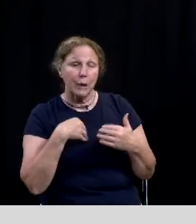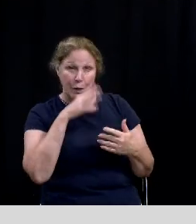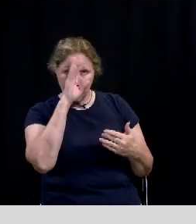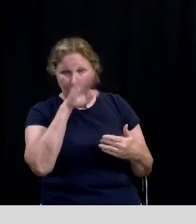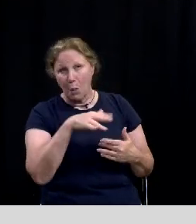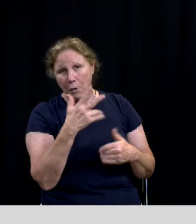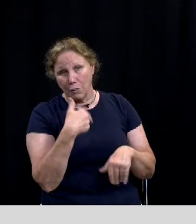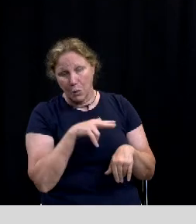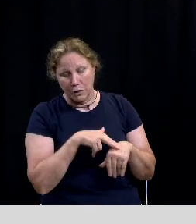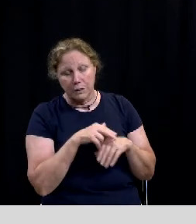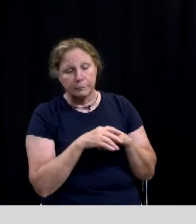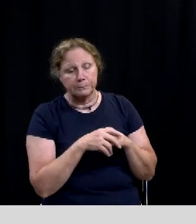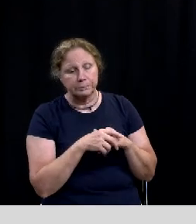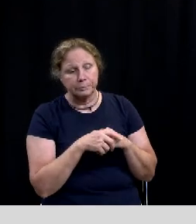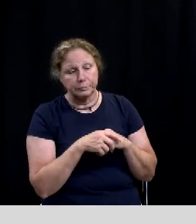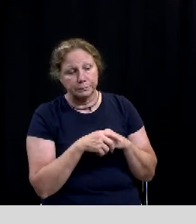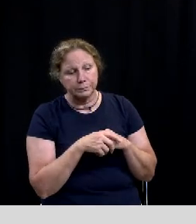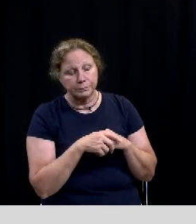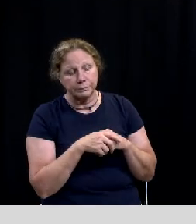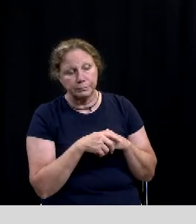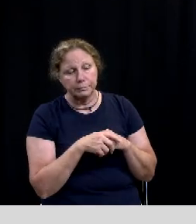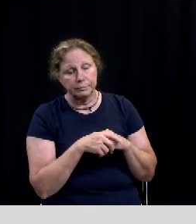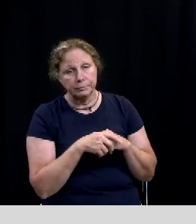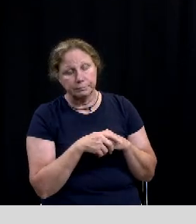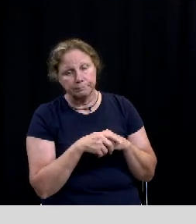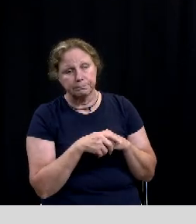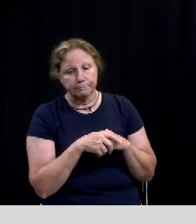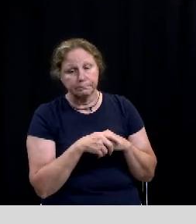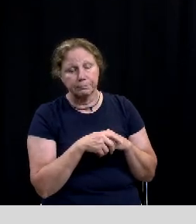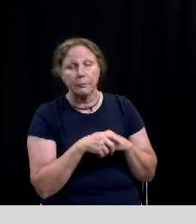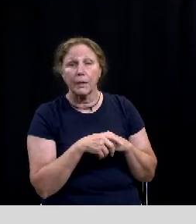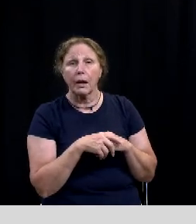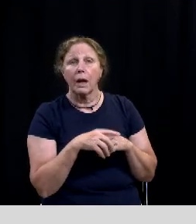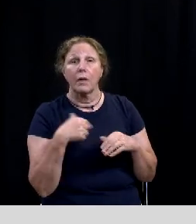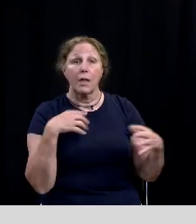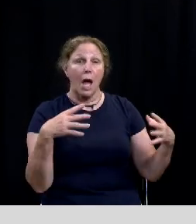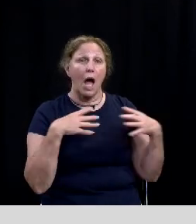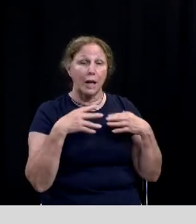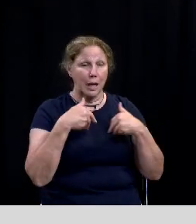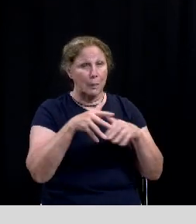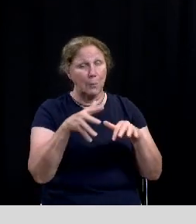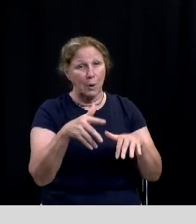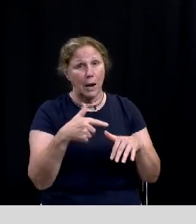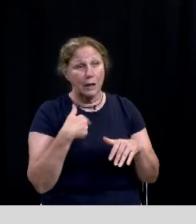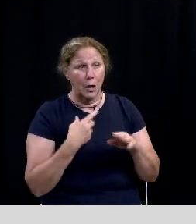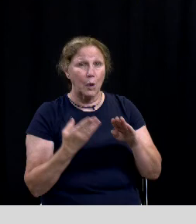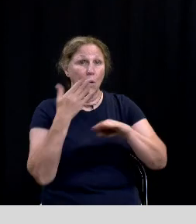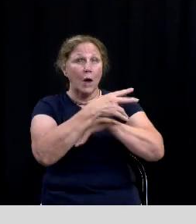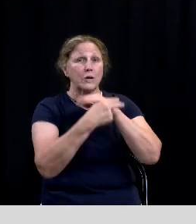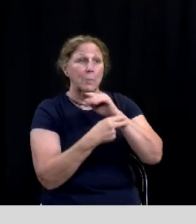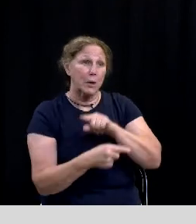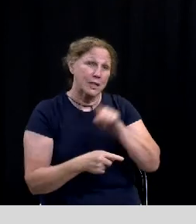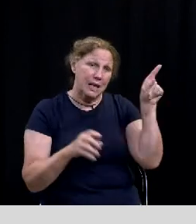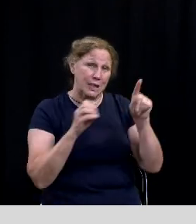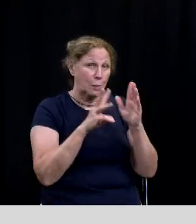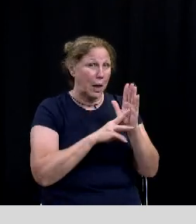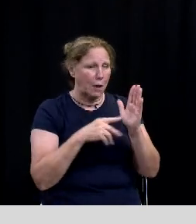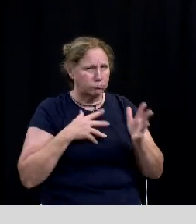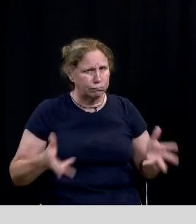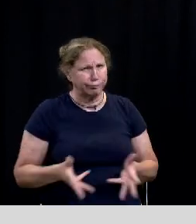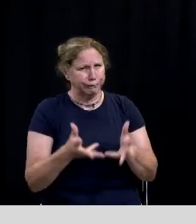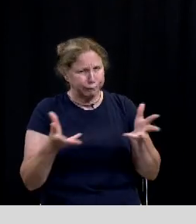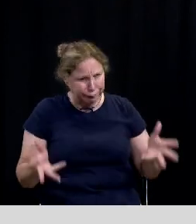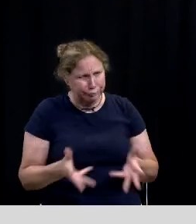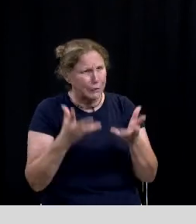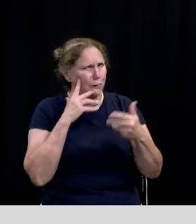um i have been advocating for the holiday parade to cross the bridge into east waco for a long time so